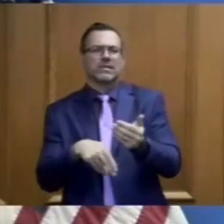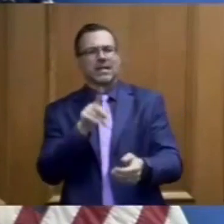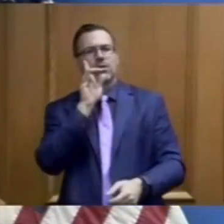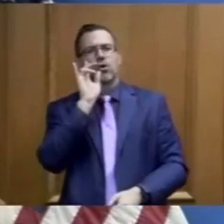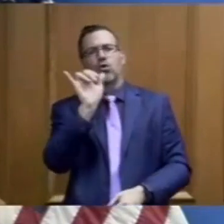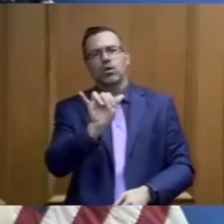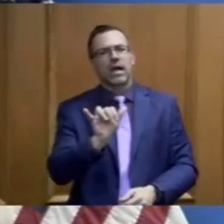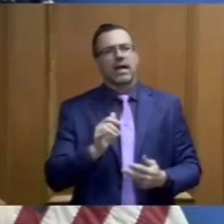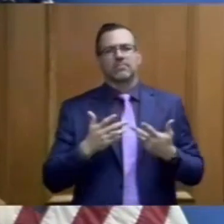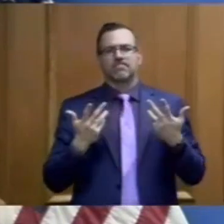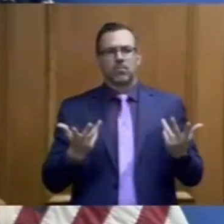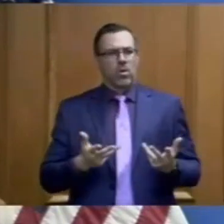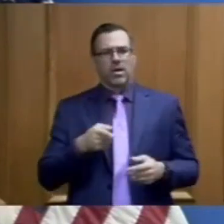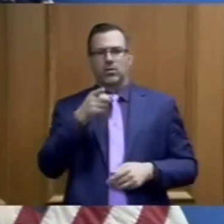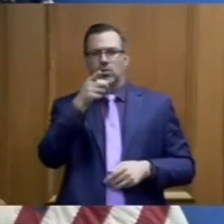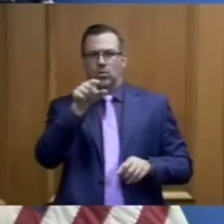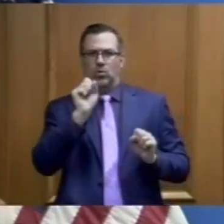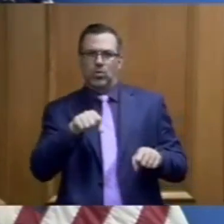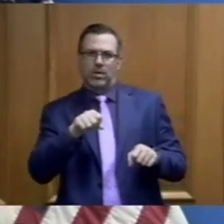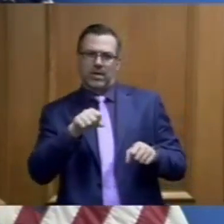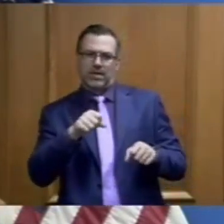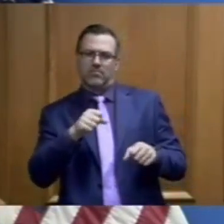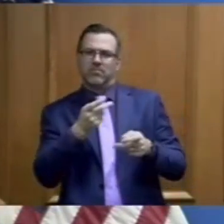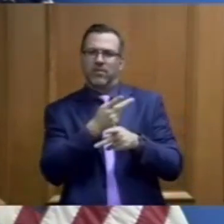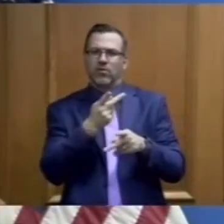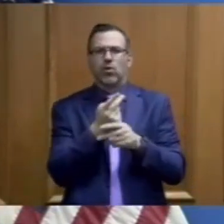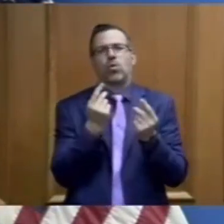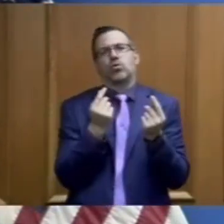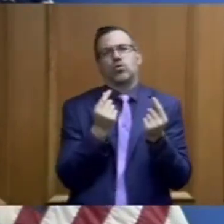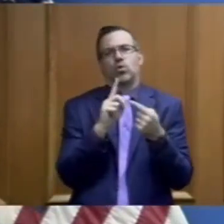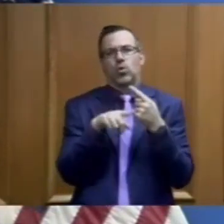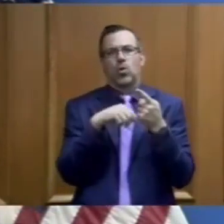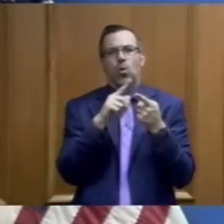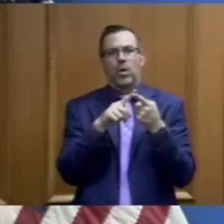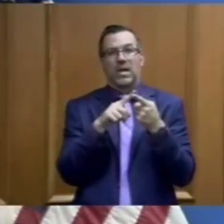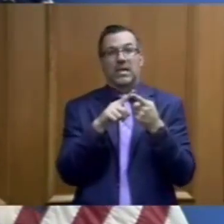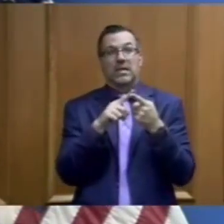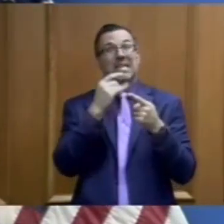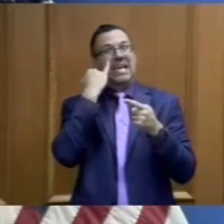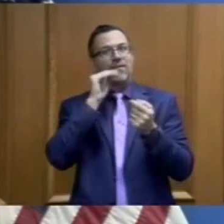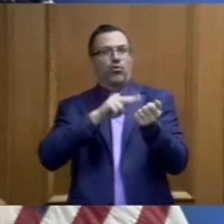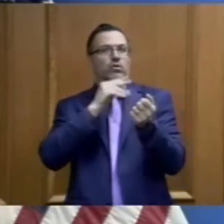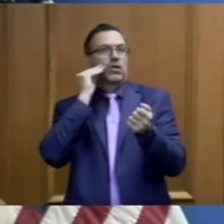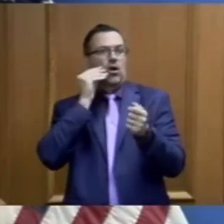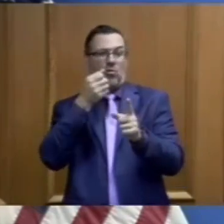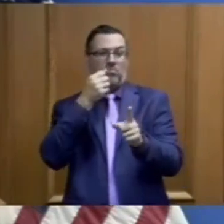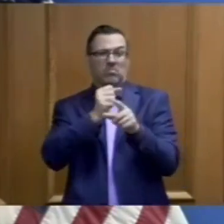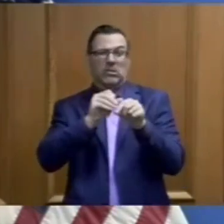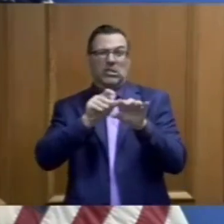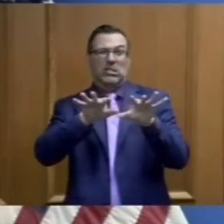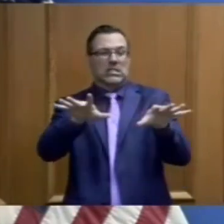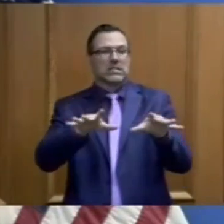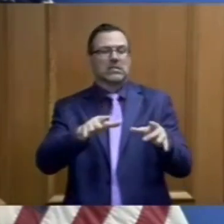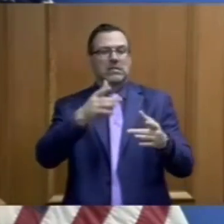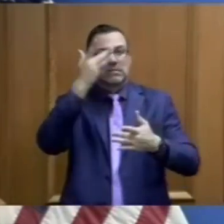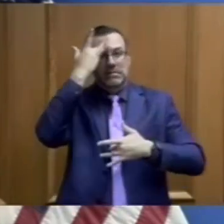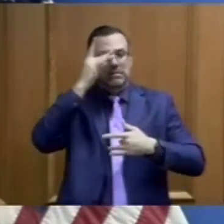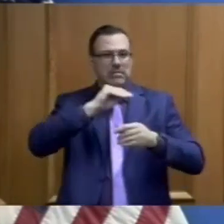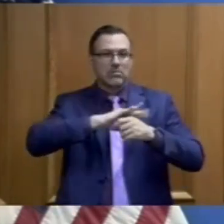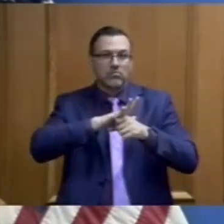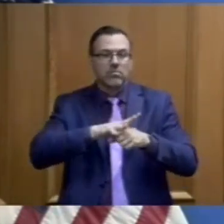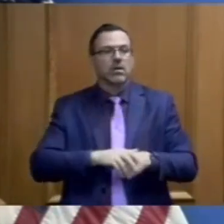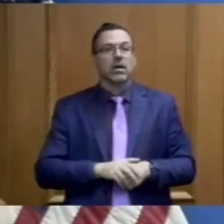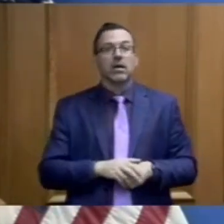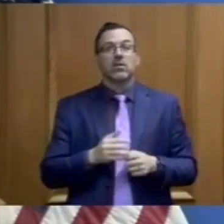at what we do when we identify an outbreak in one of these healthcare facilities. That will conclude my reports for today and